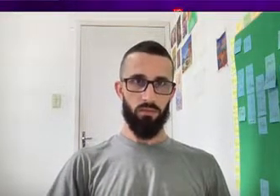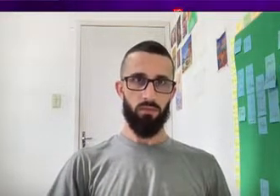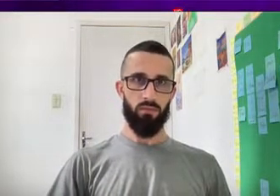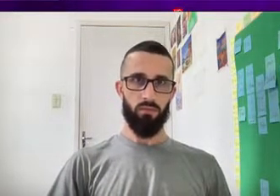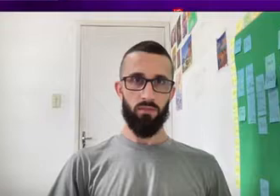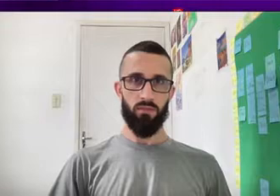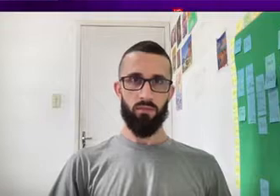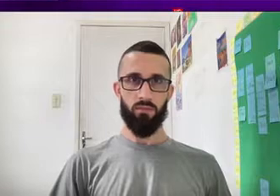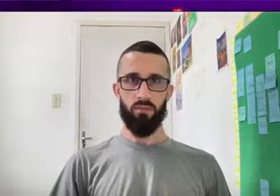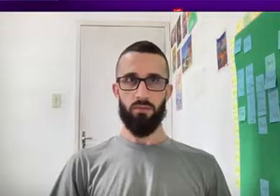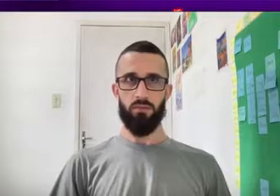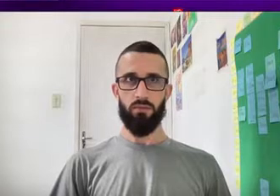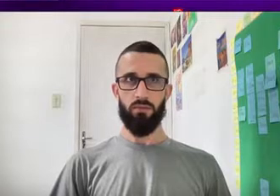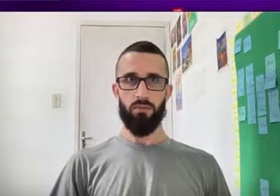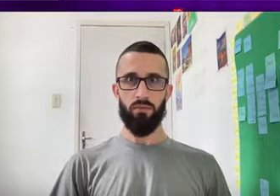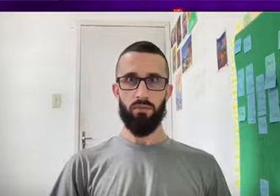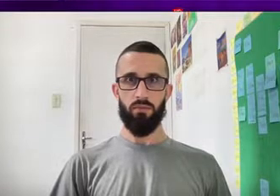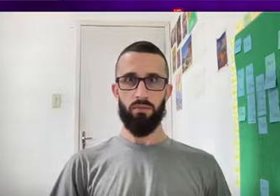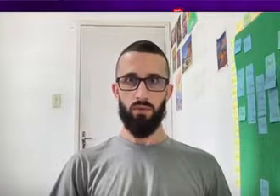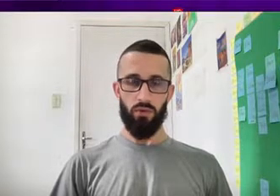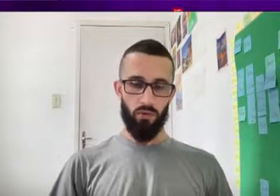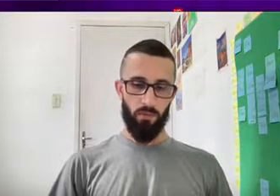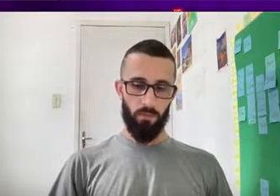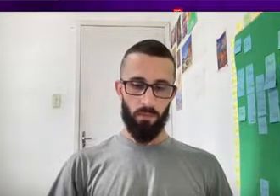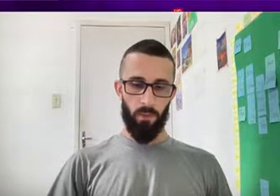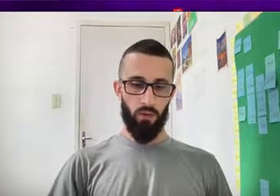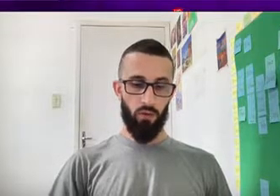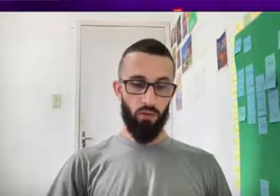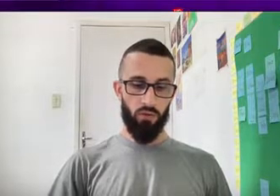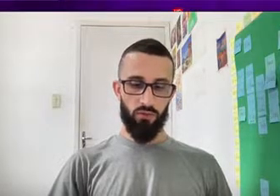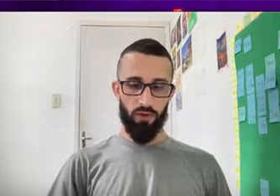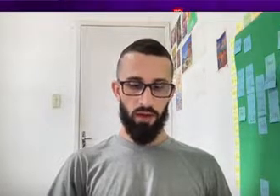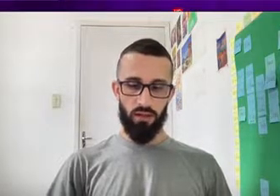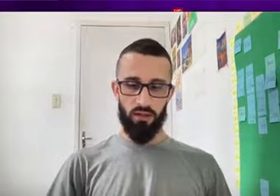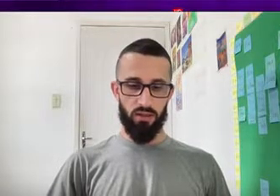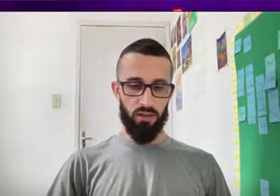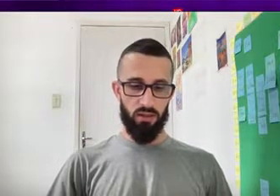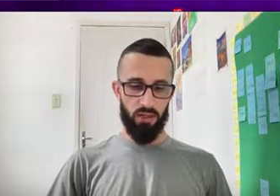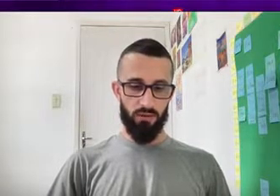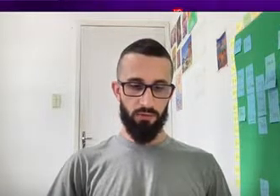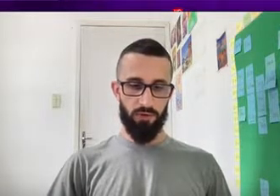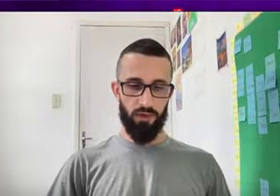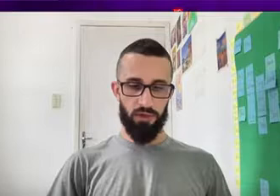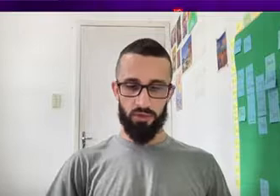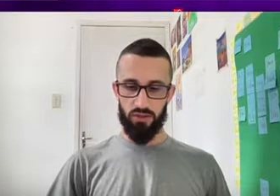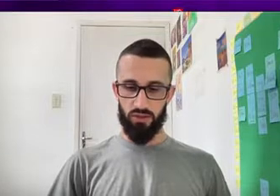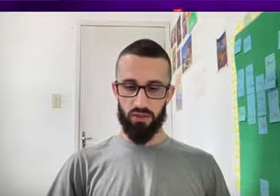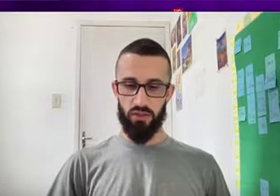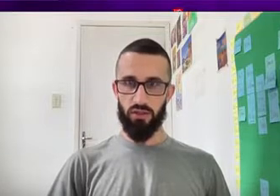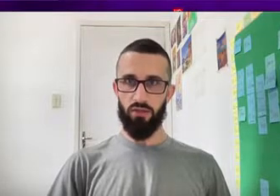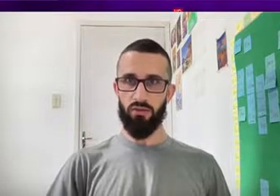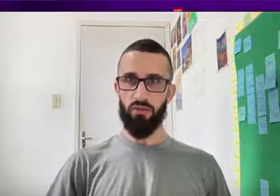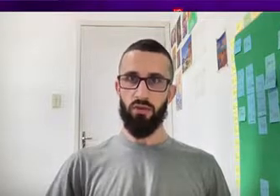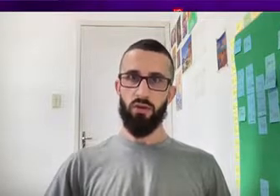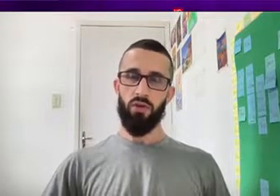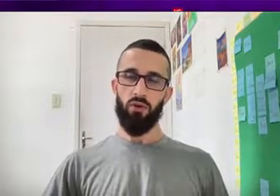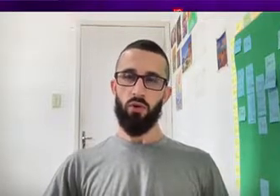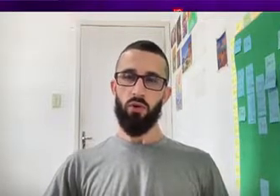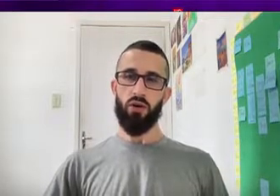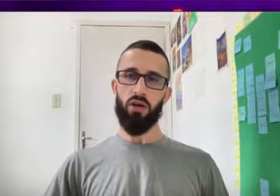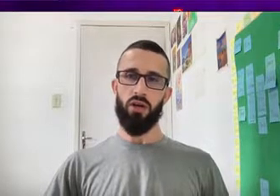Or Vale Refeição Or Vale Refeição